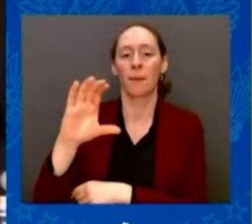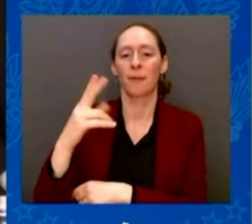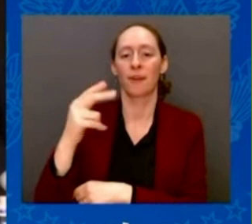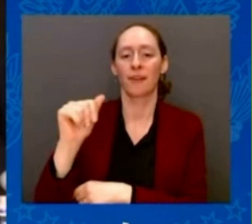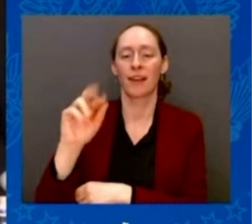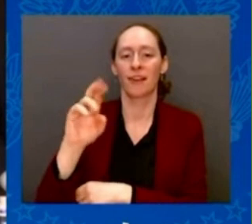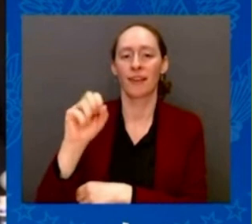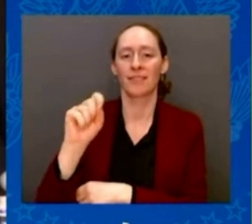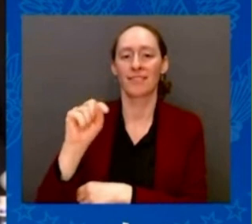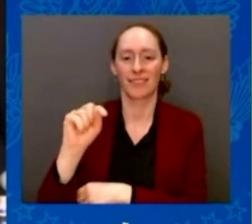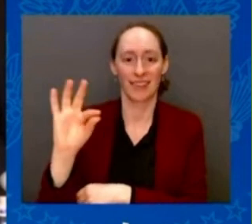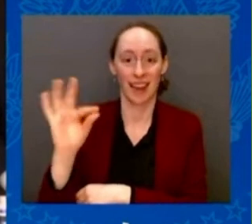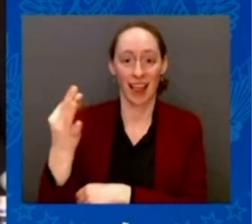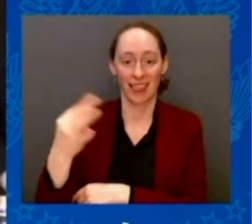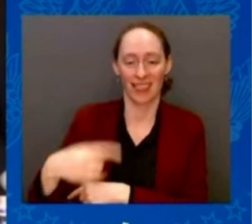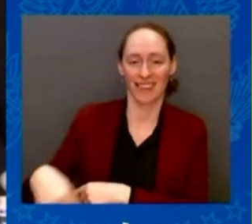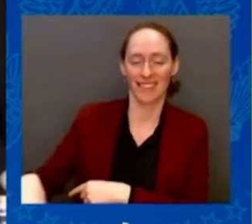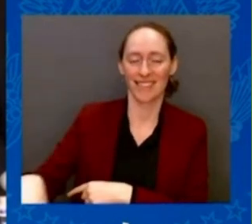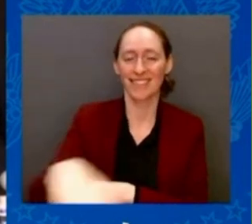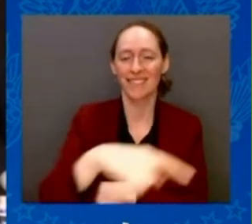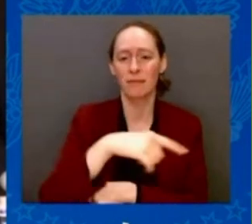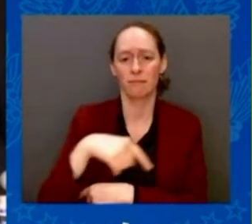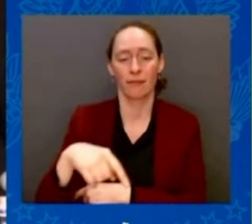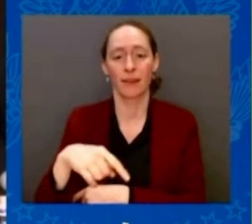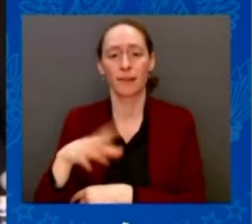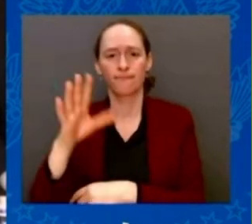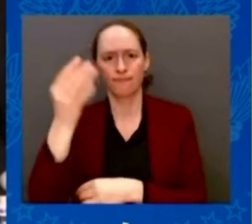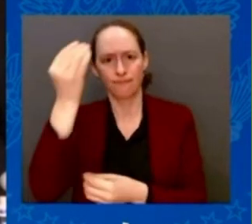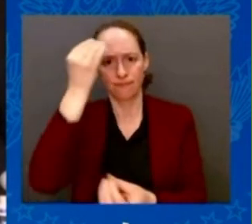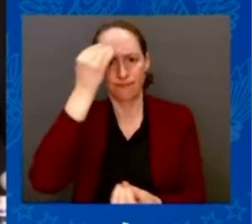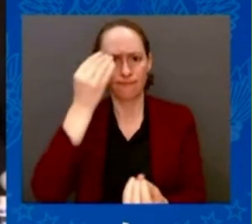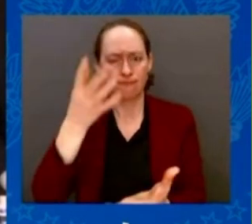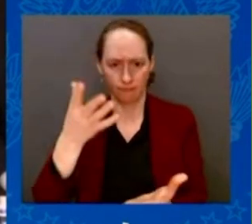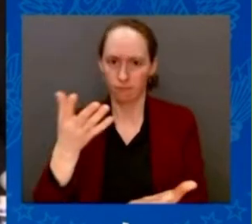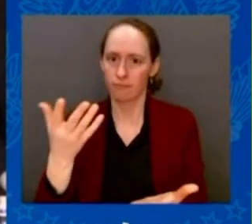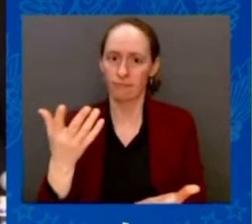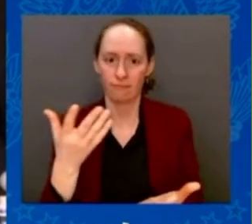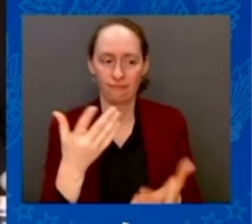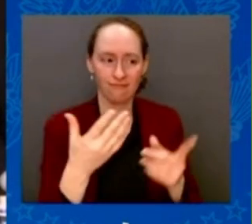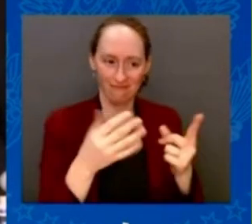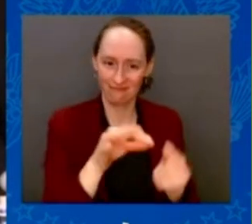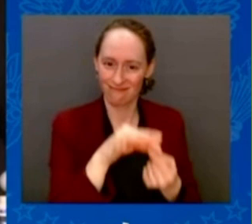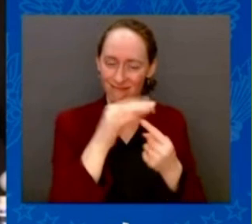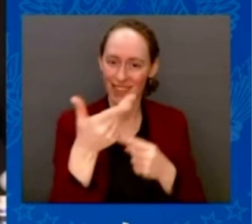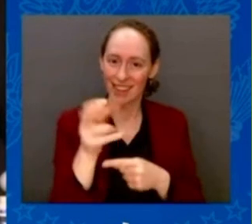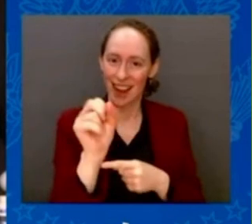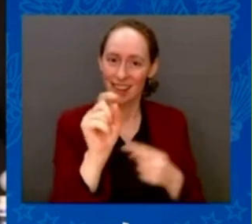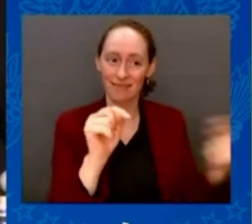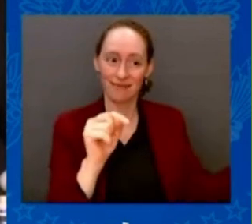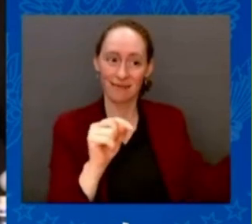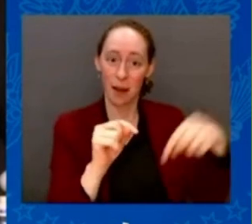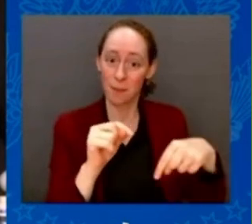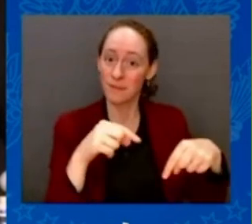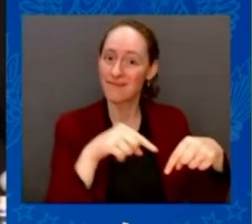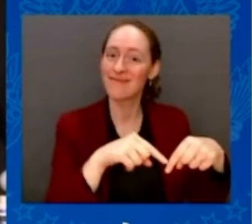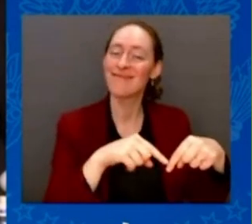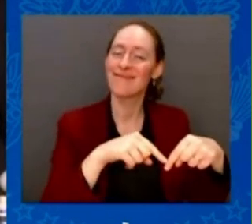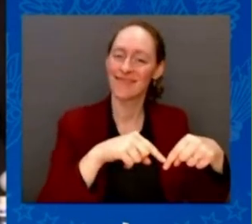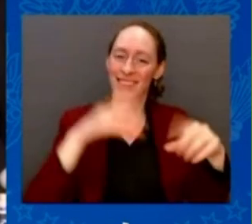United States of America, Joe Biden, and NATO, Secretary General Jens Stoltenberg.